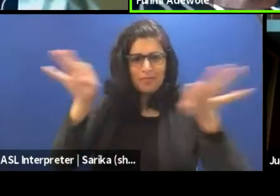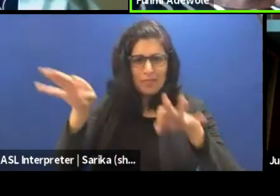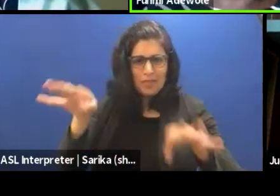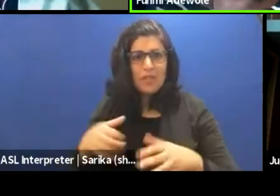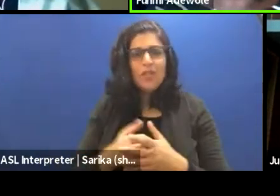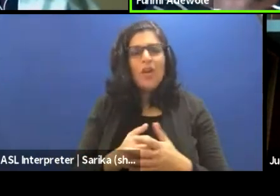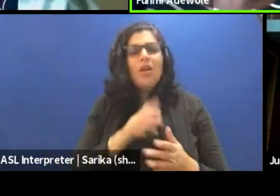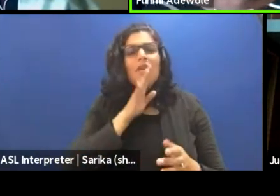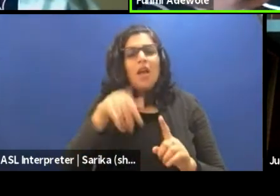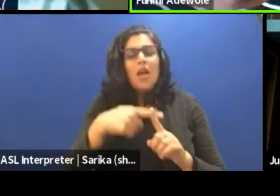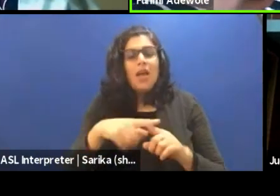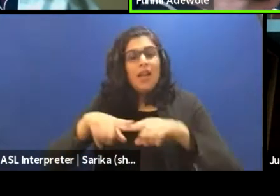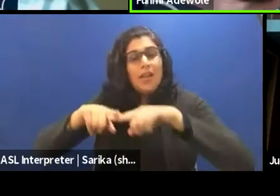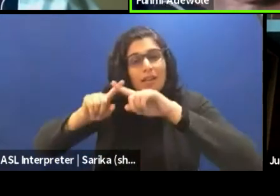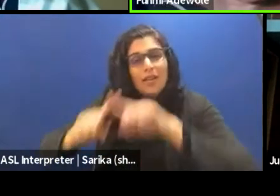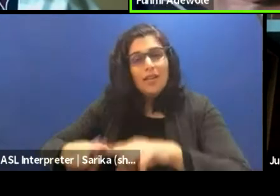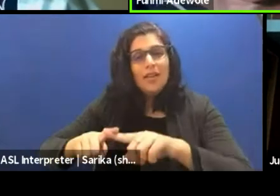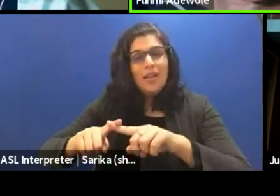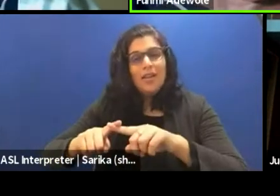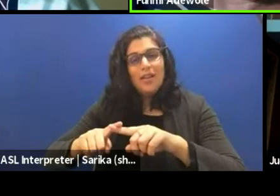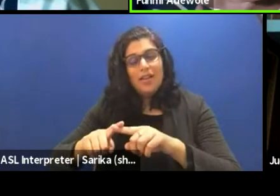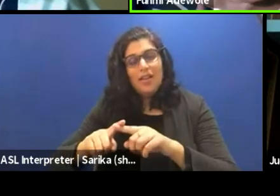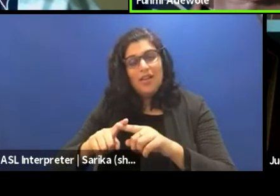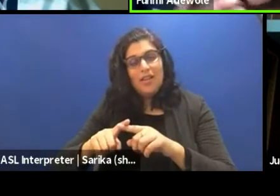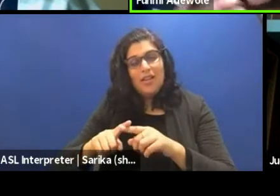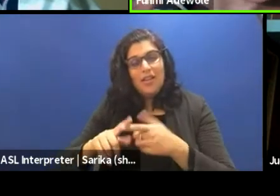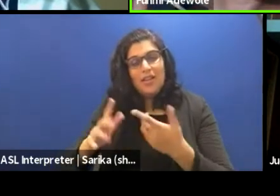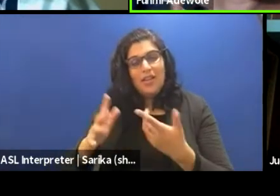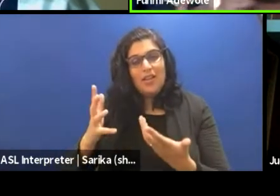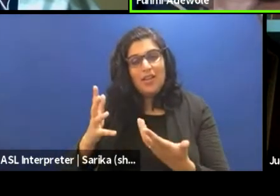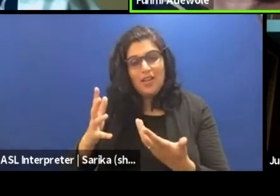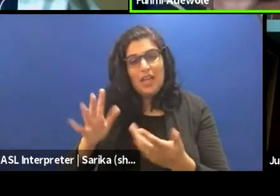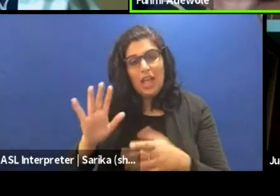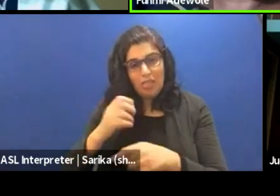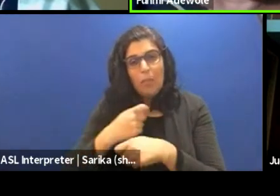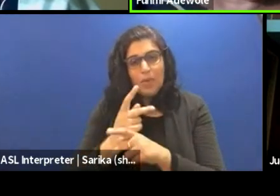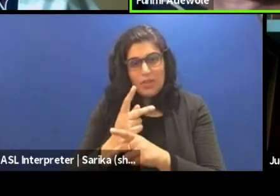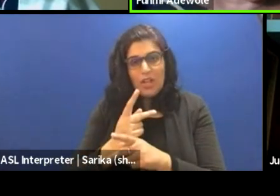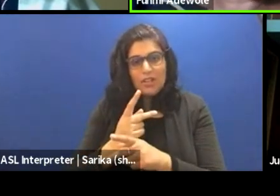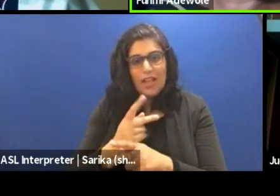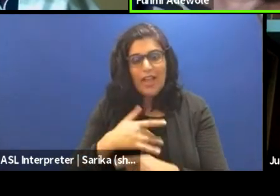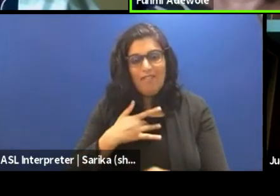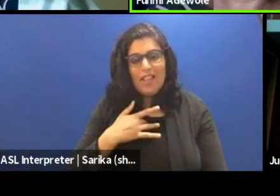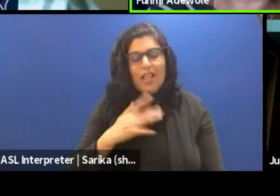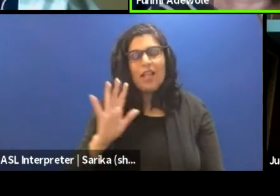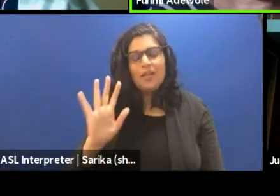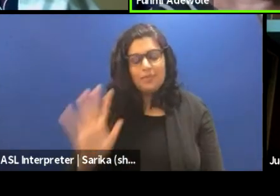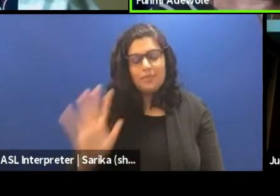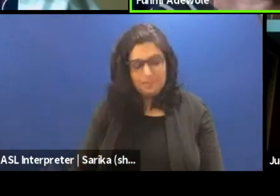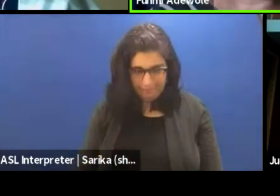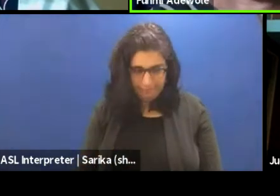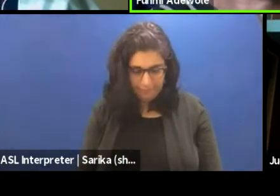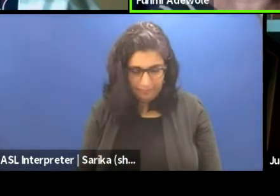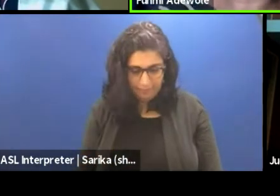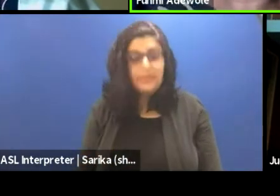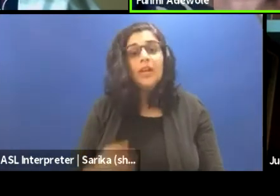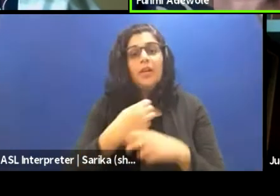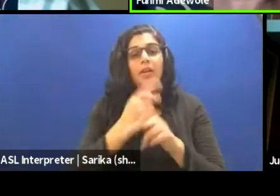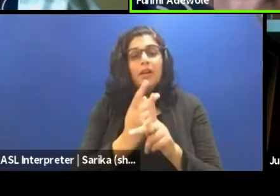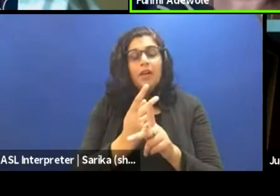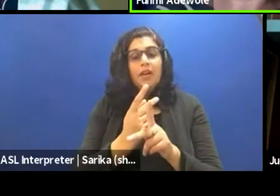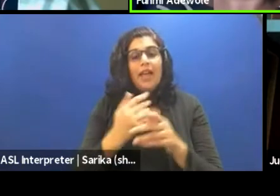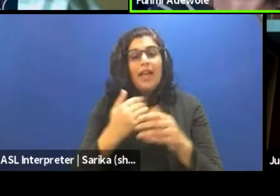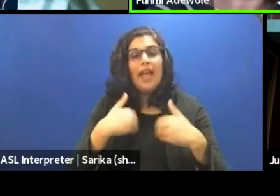about, depending on the nature of your production, I do think there's a drama, because the production has